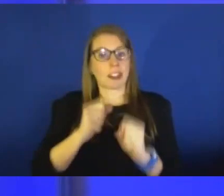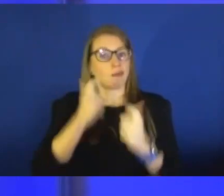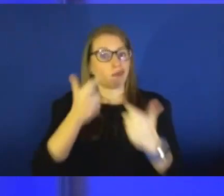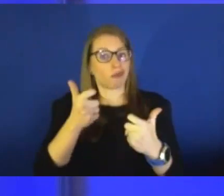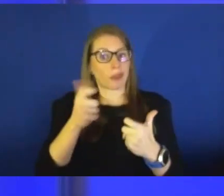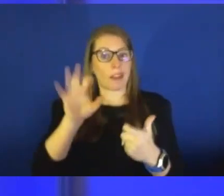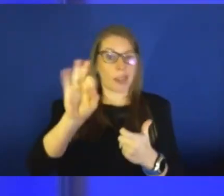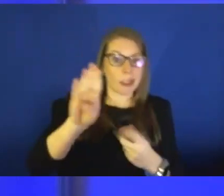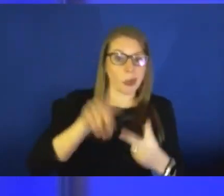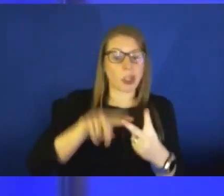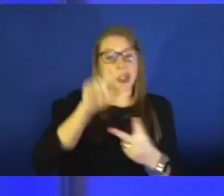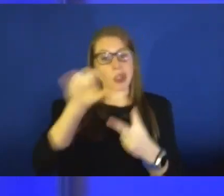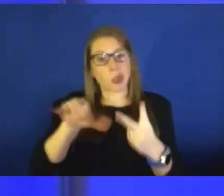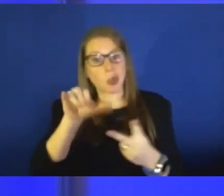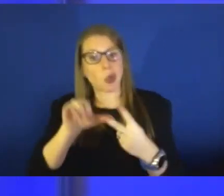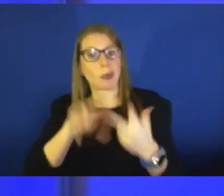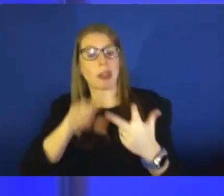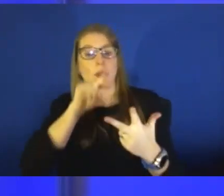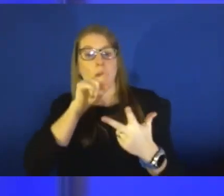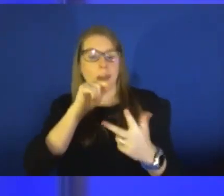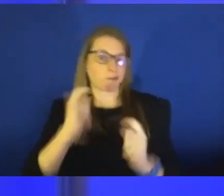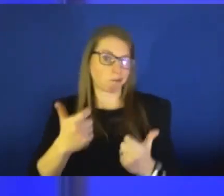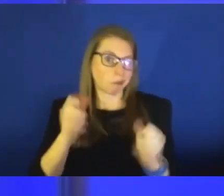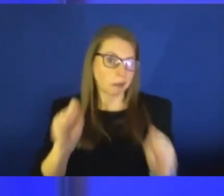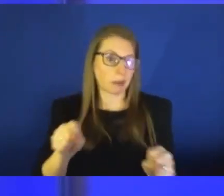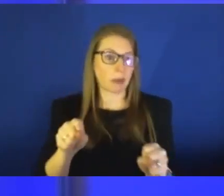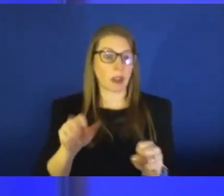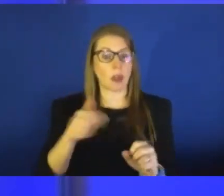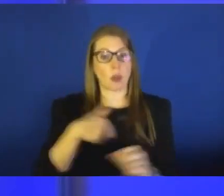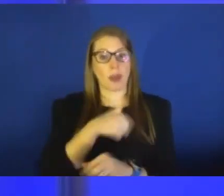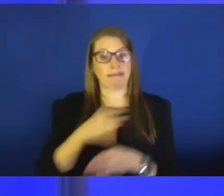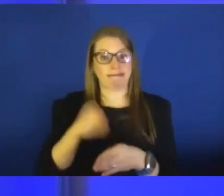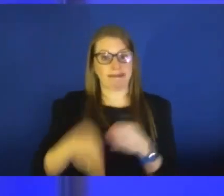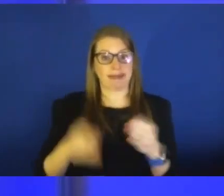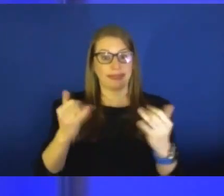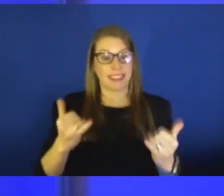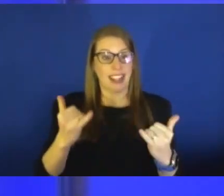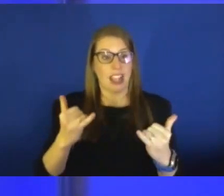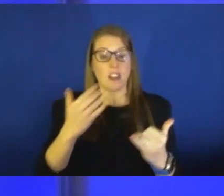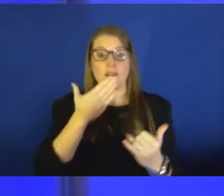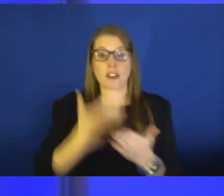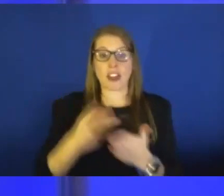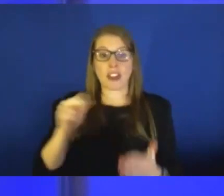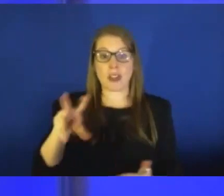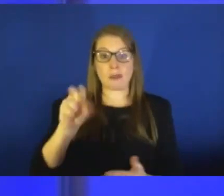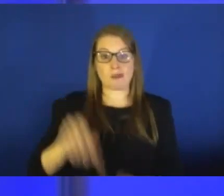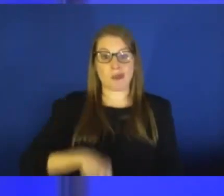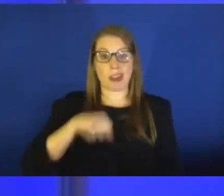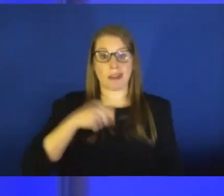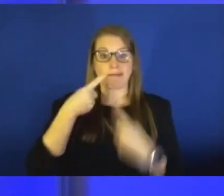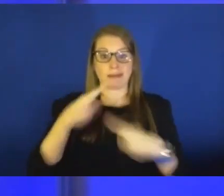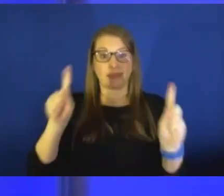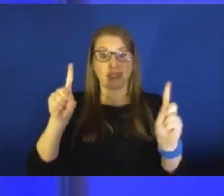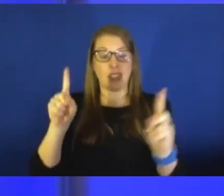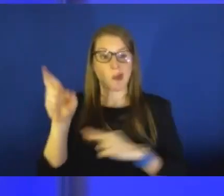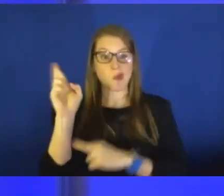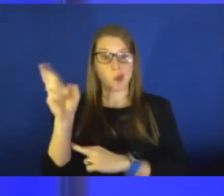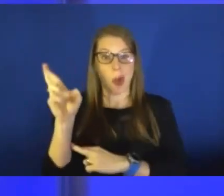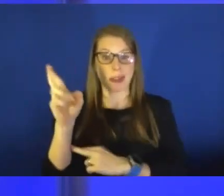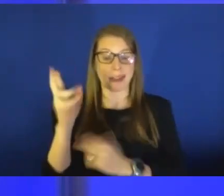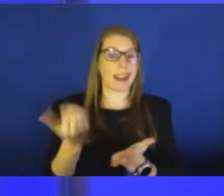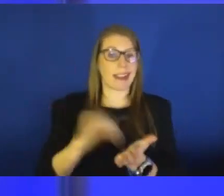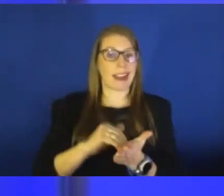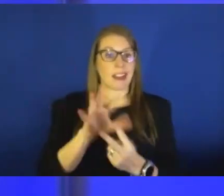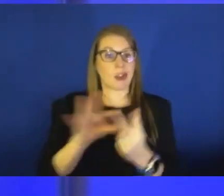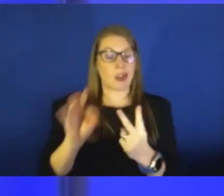on YouTube, and on Twitter. And as we leave you today, we want to share some good news with you. We are so proud to announce that the Royals have, again, chosen the University